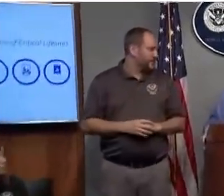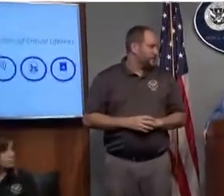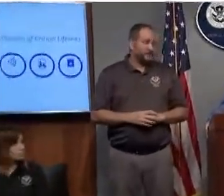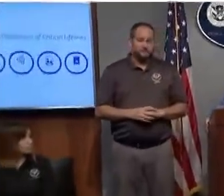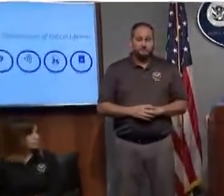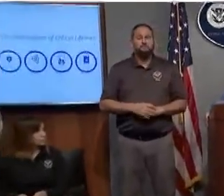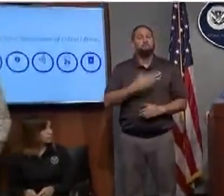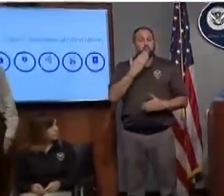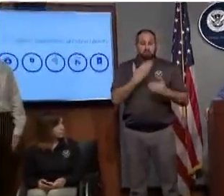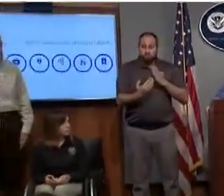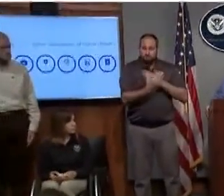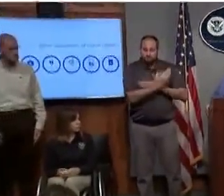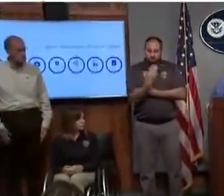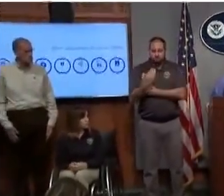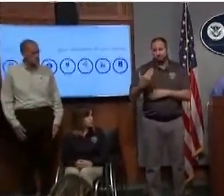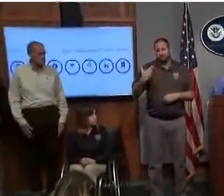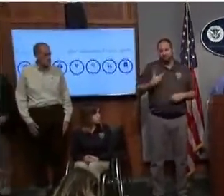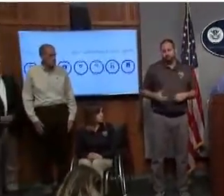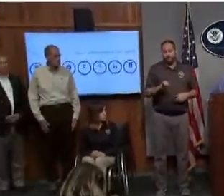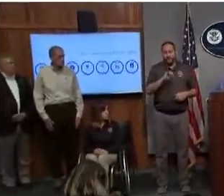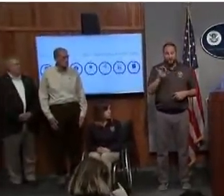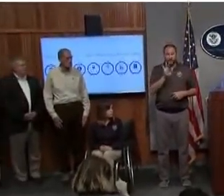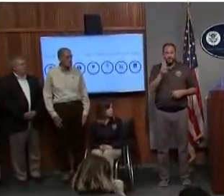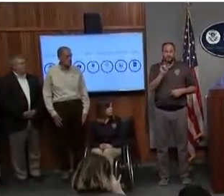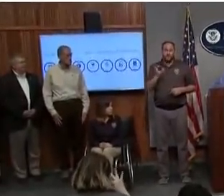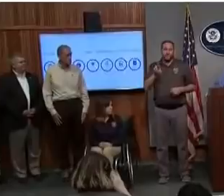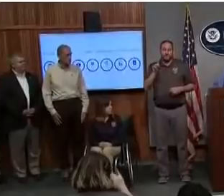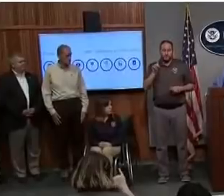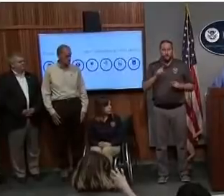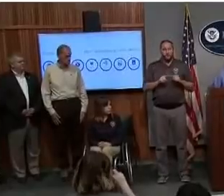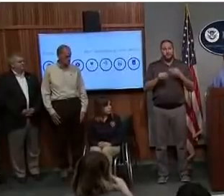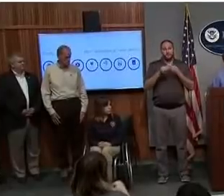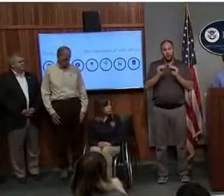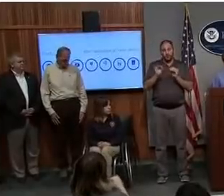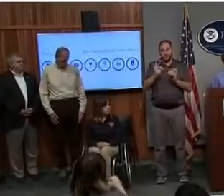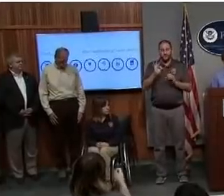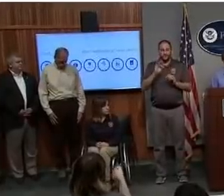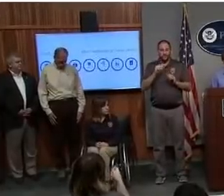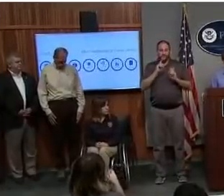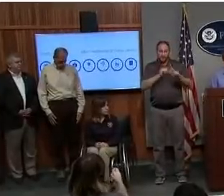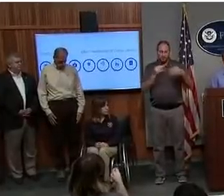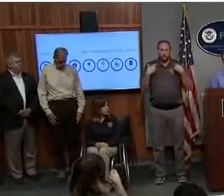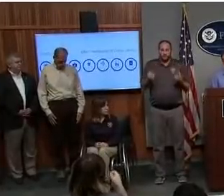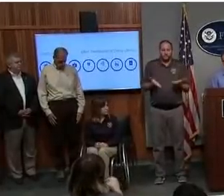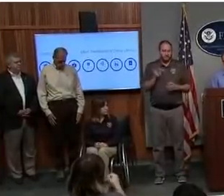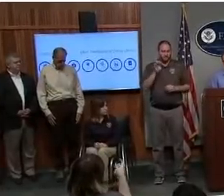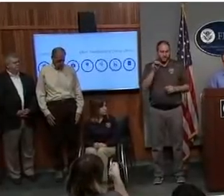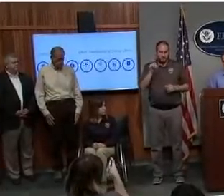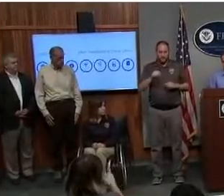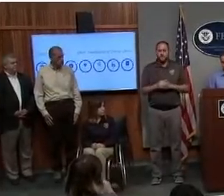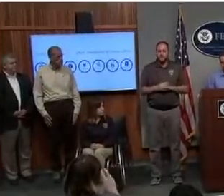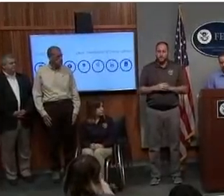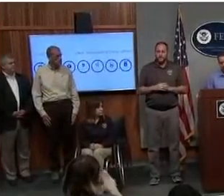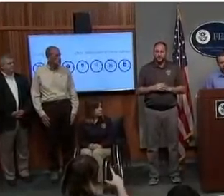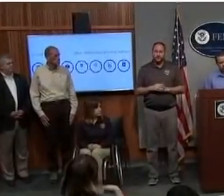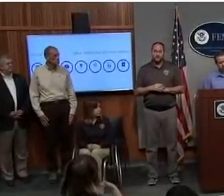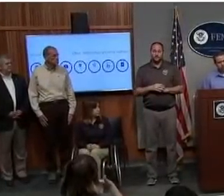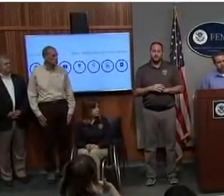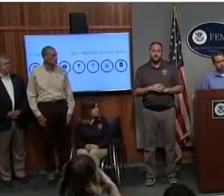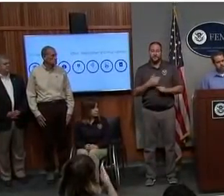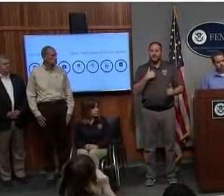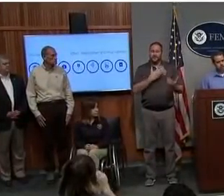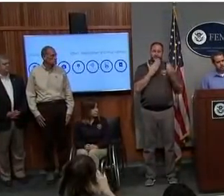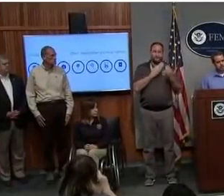Good morning. Again, my name is Jeff Byard. I'm the Associate Administrator for Response and Recovery. I want to start this morning by, again, thanking the media and our